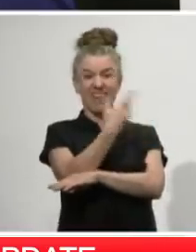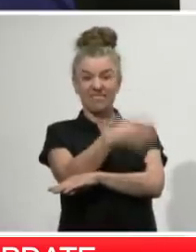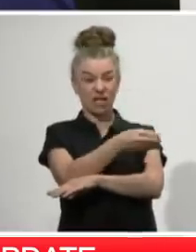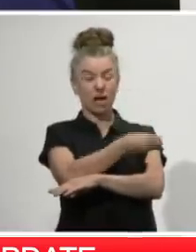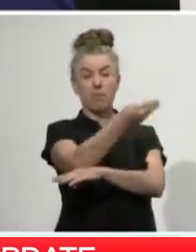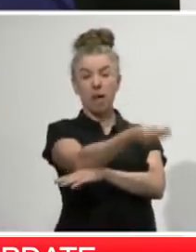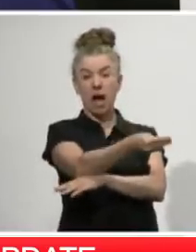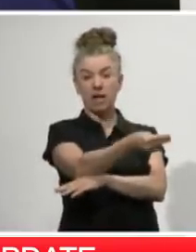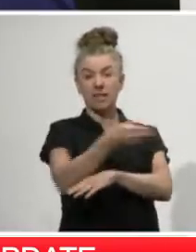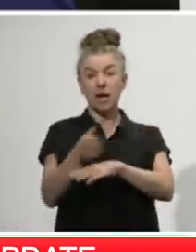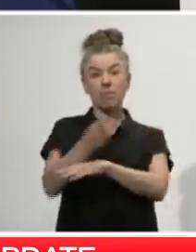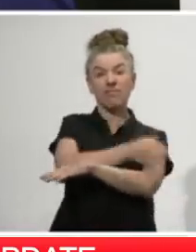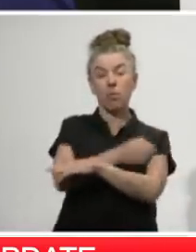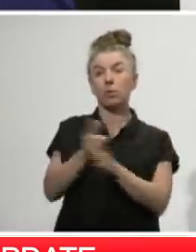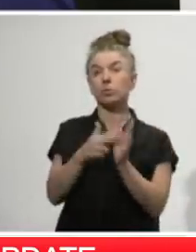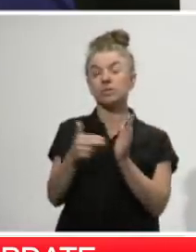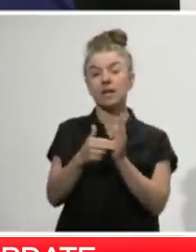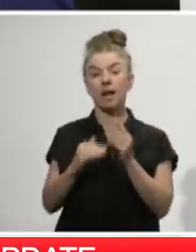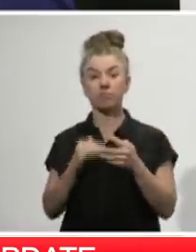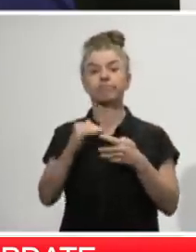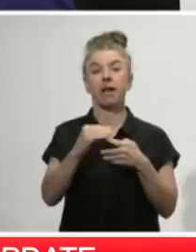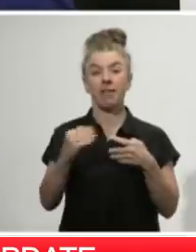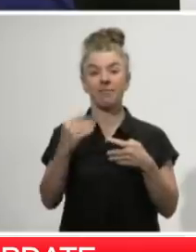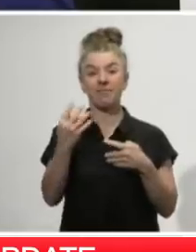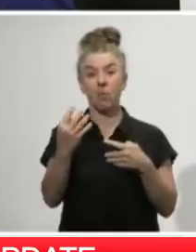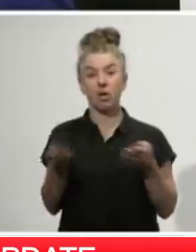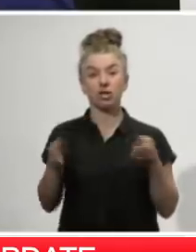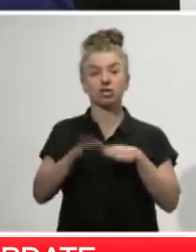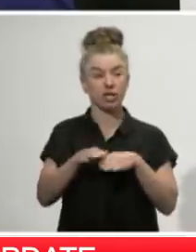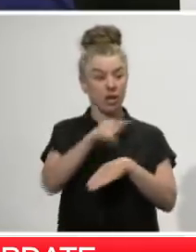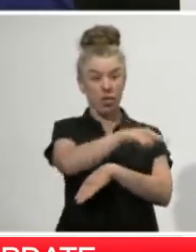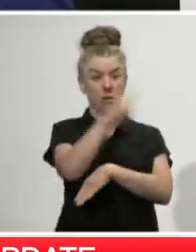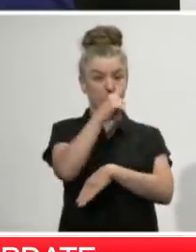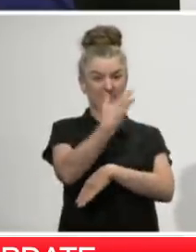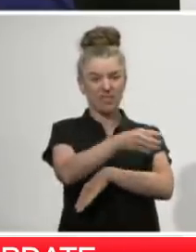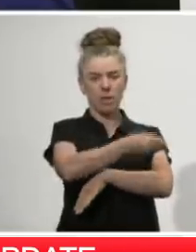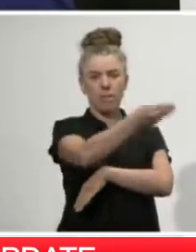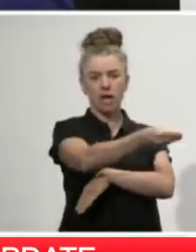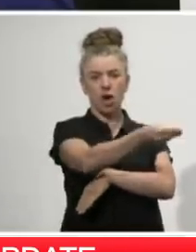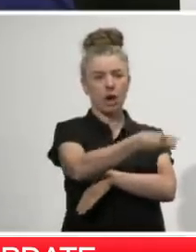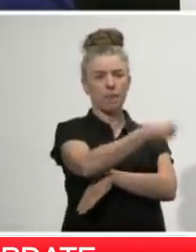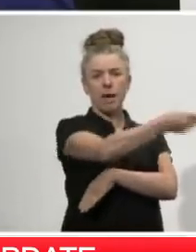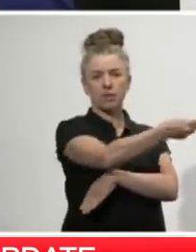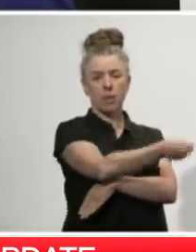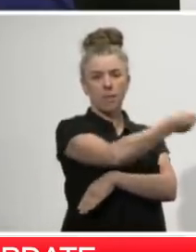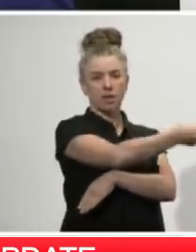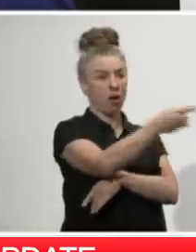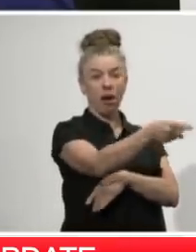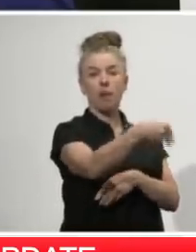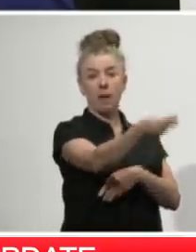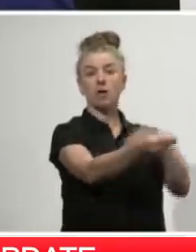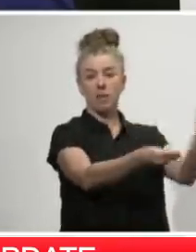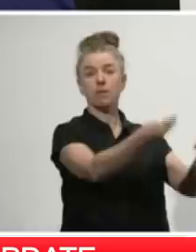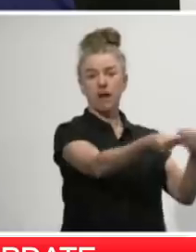close contacts prior to the lockdown. So we can expect to see these close contacts coming through now and in the next week